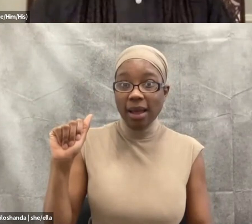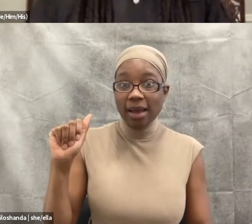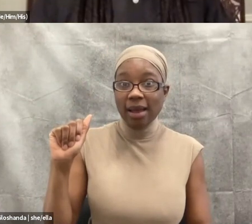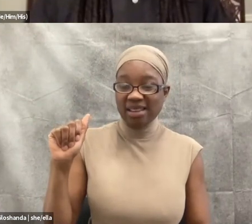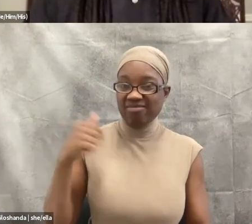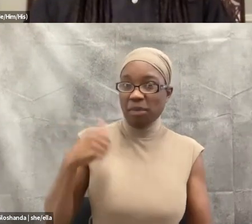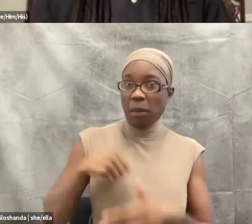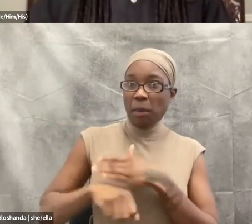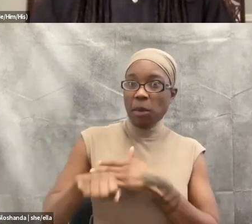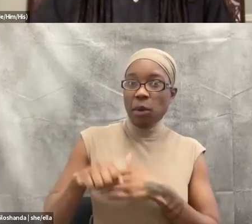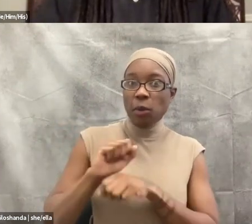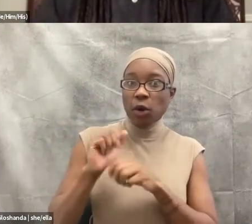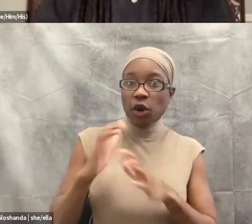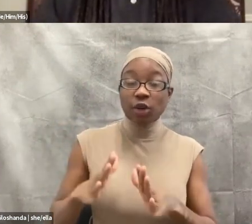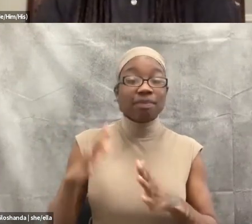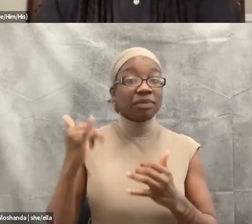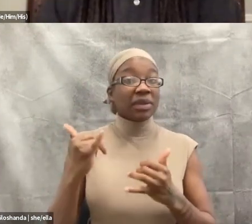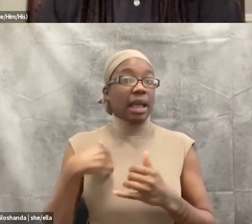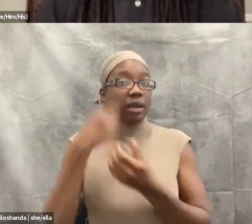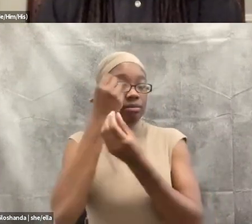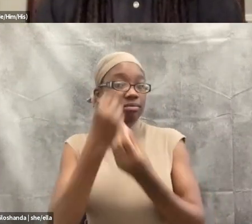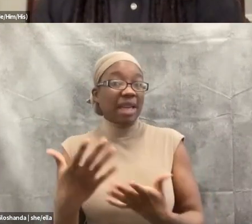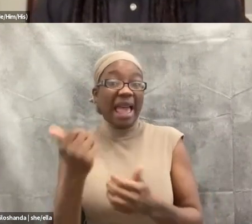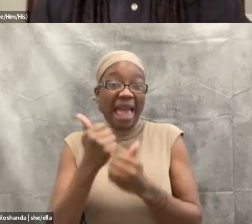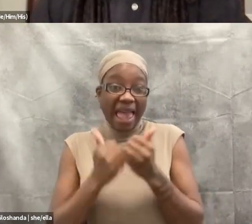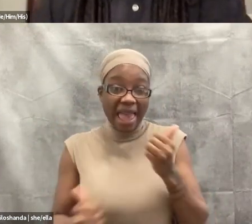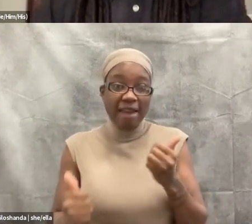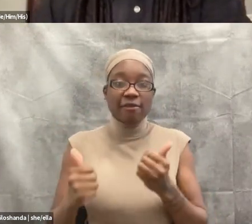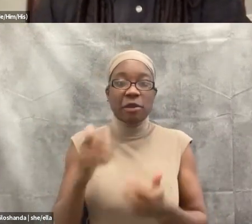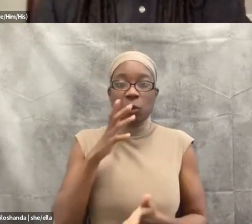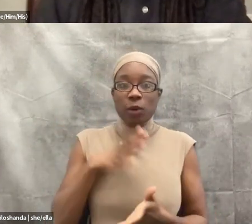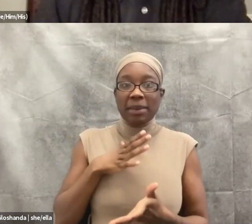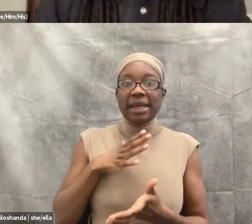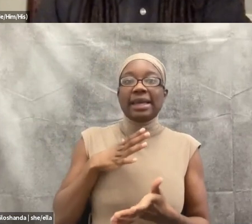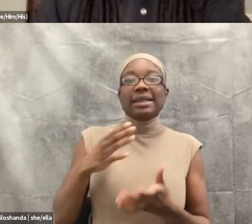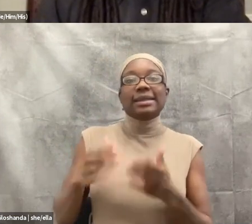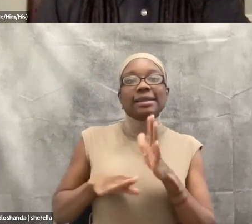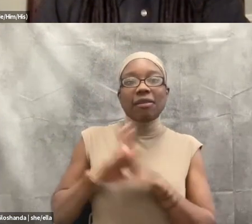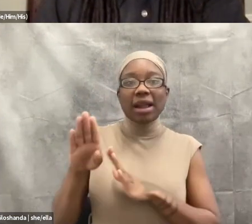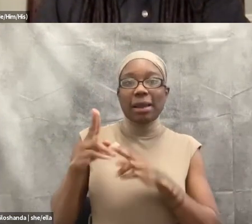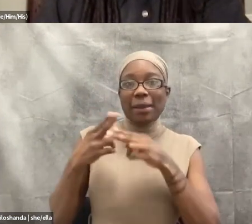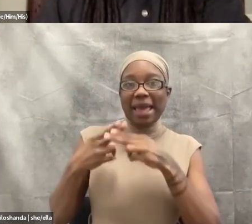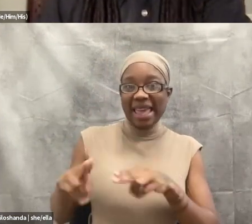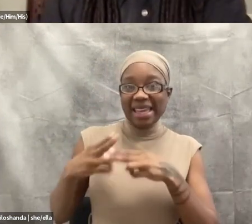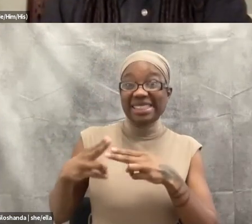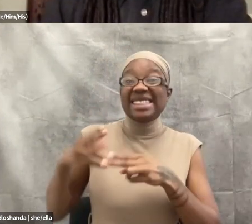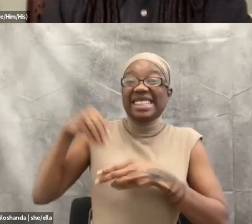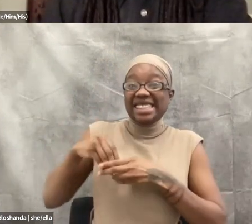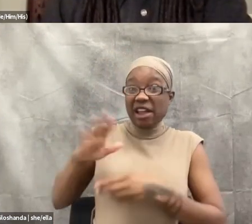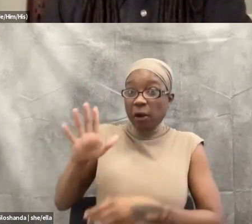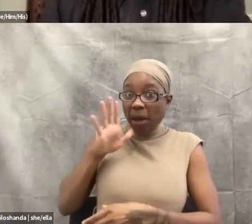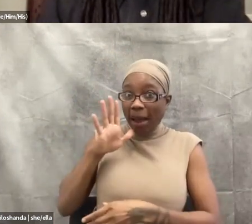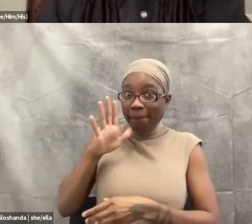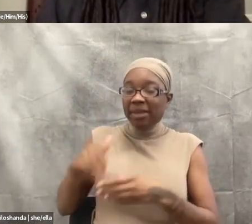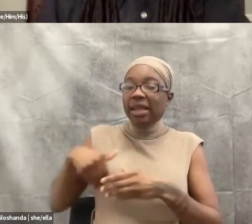mother developed the eggs she carries while her mother, and if you have a daughter, she would develop her eggs while inside of you. So that